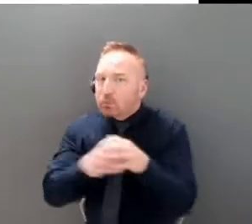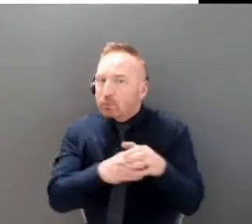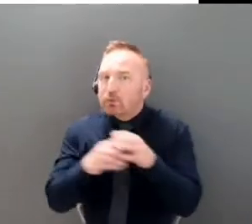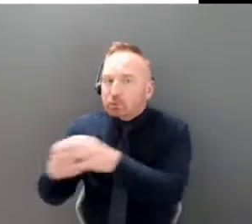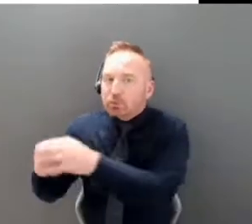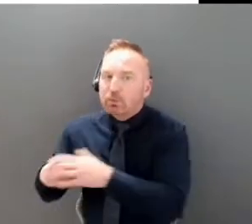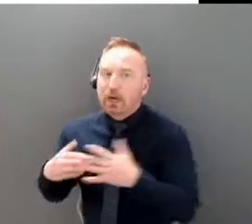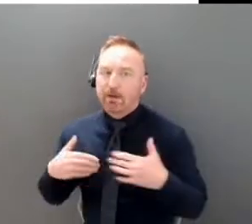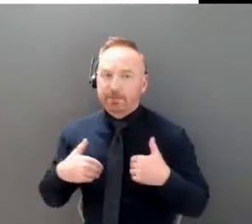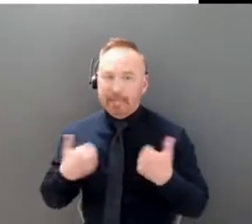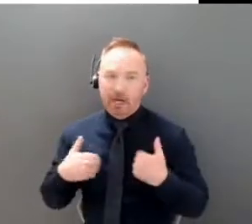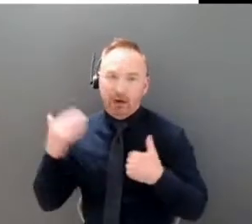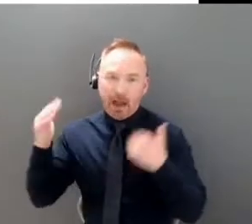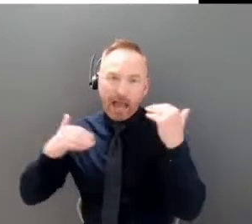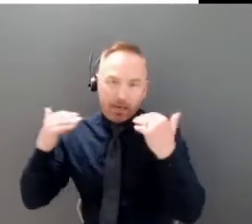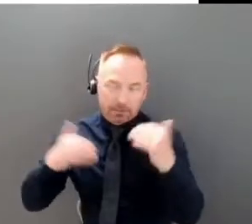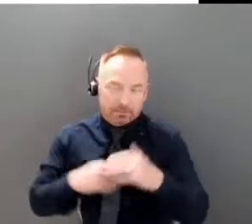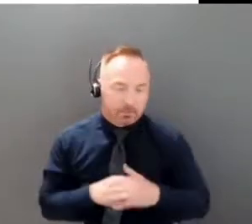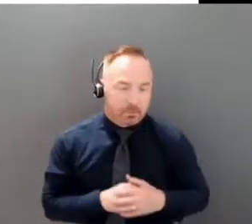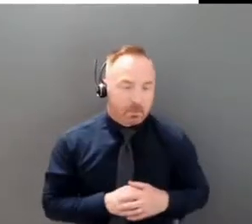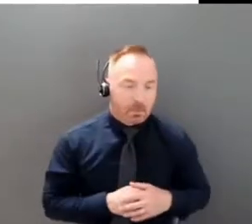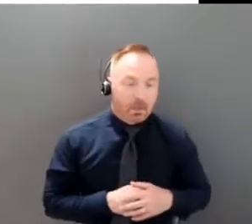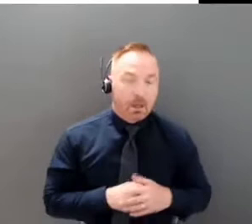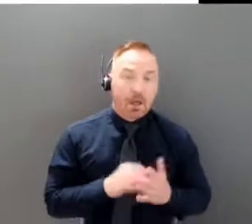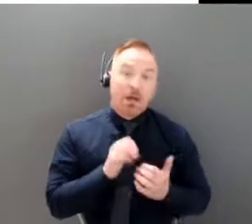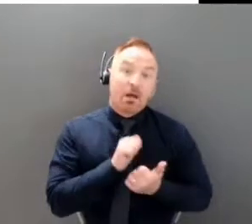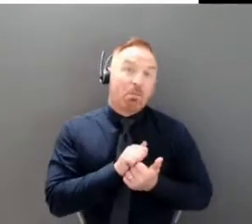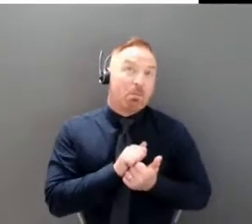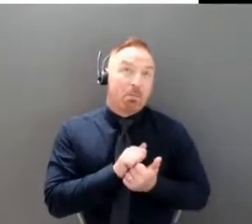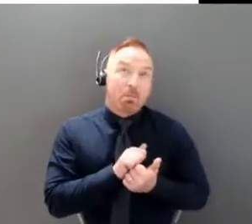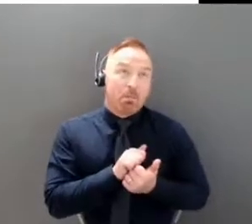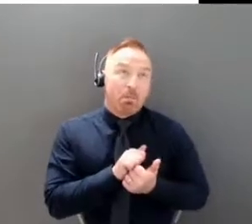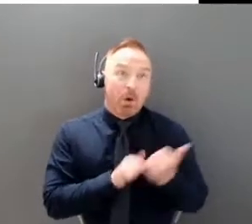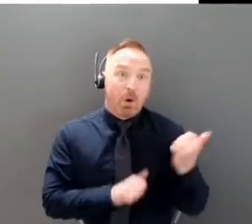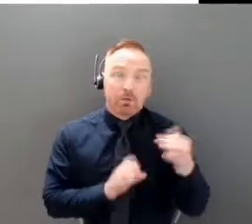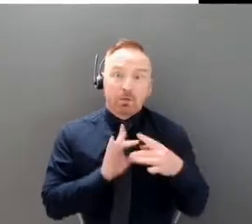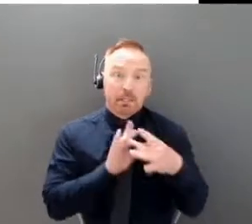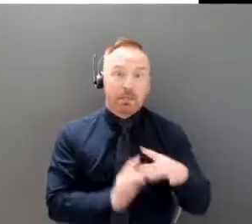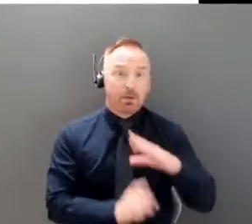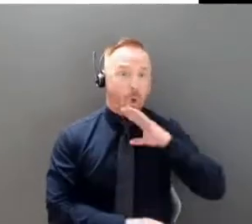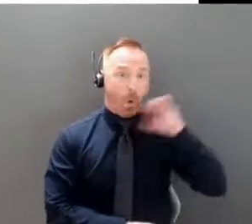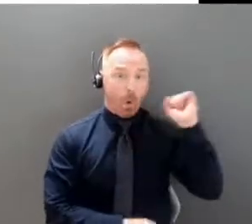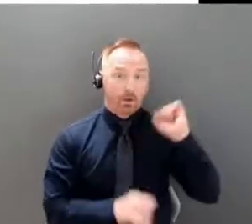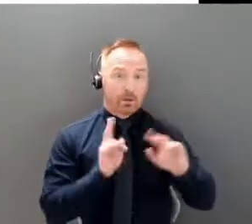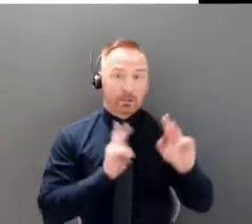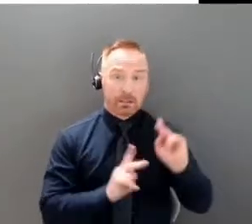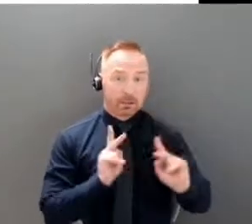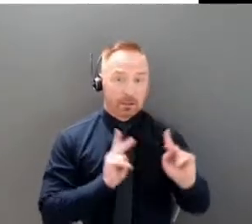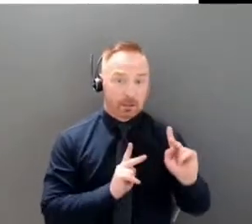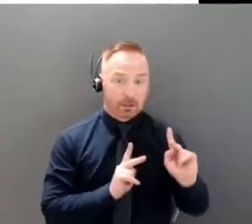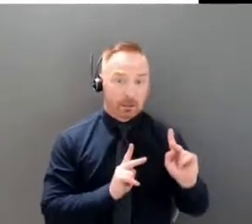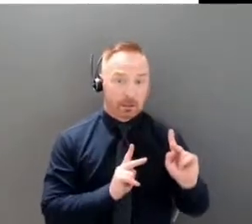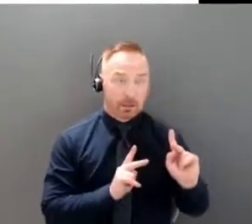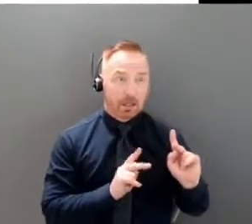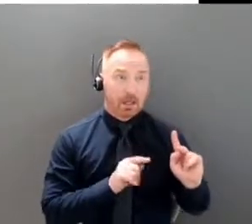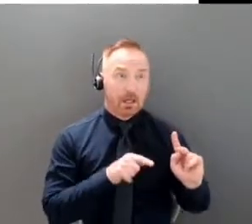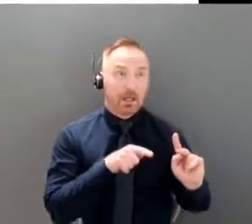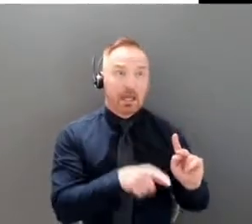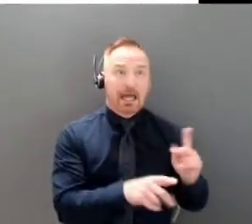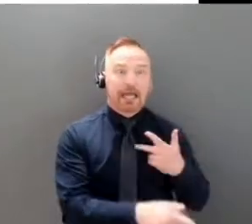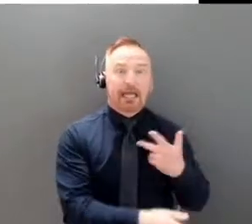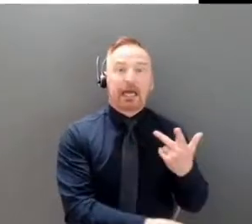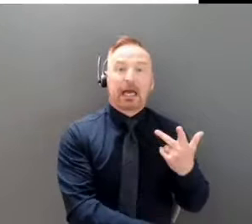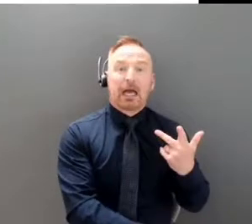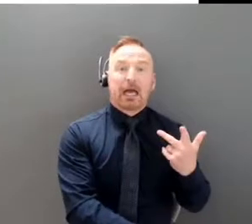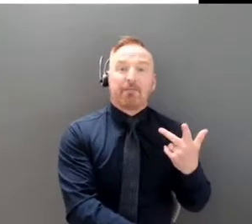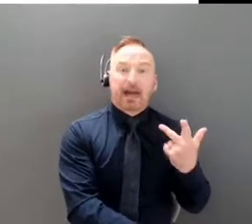of cases in older people being also unvaccinated, but there are some